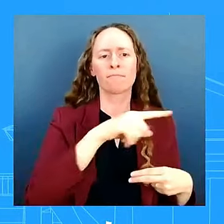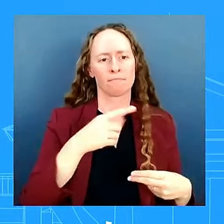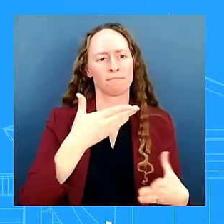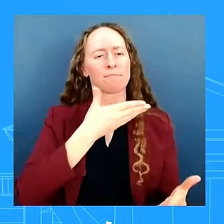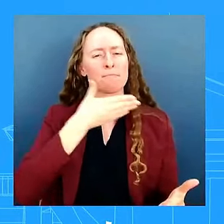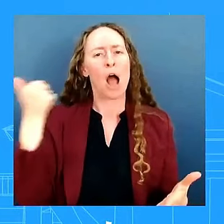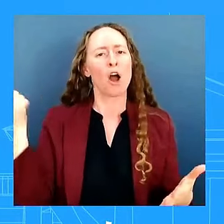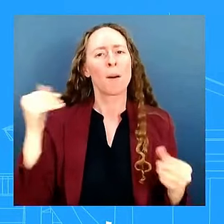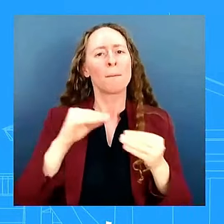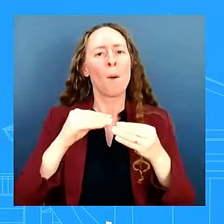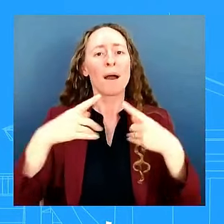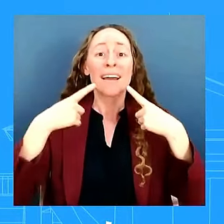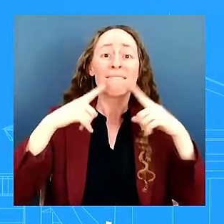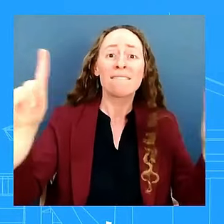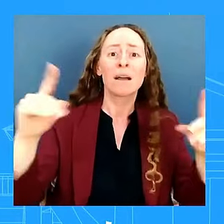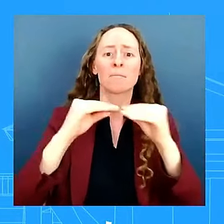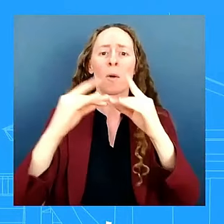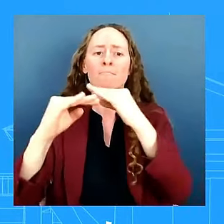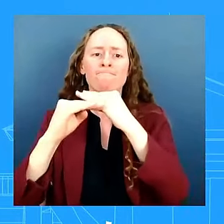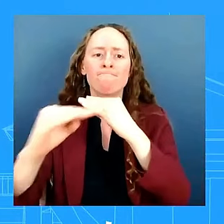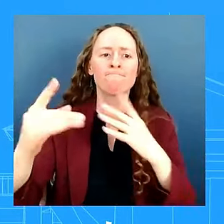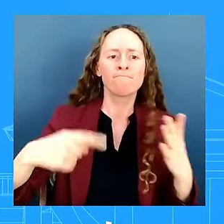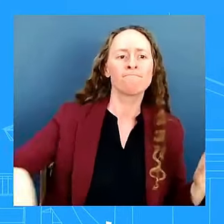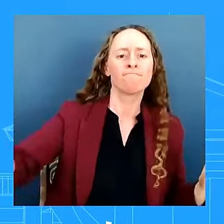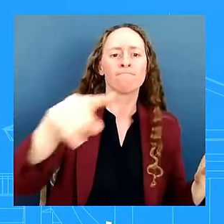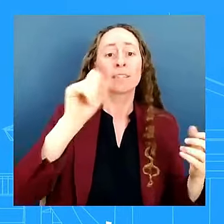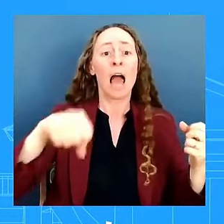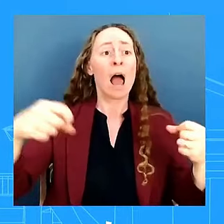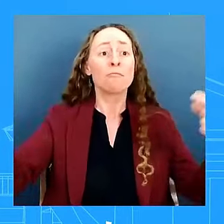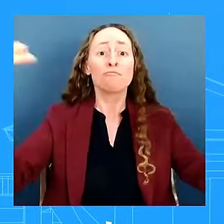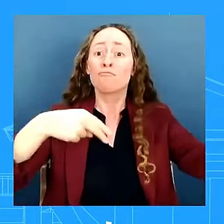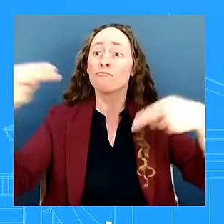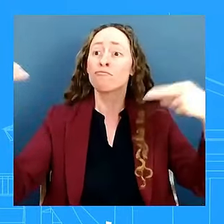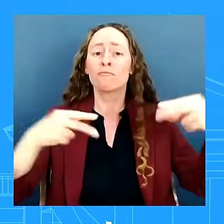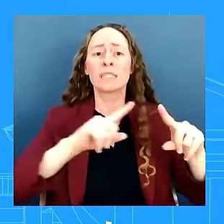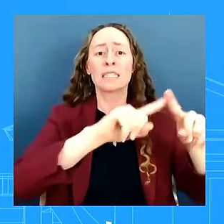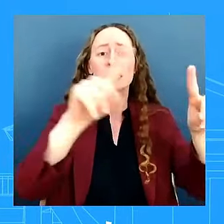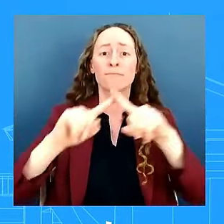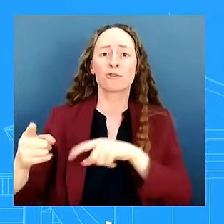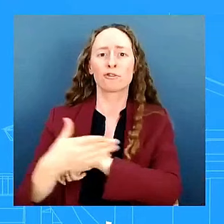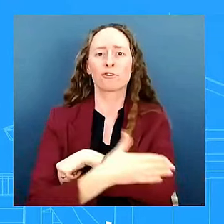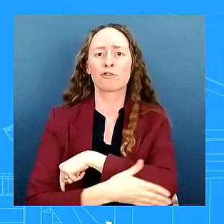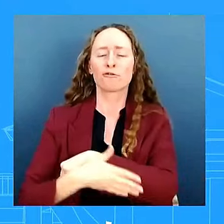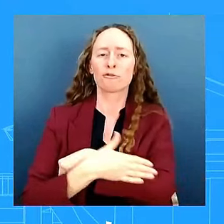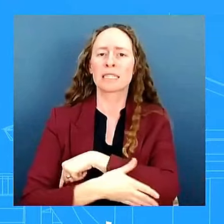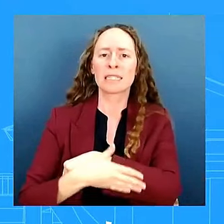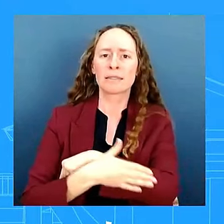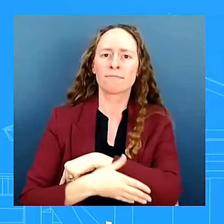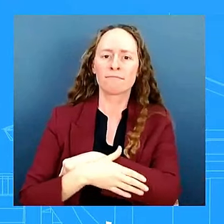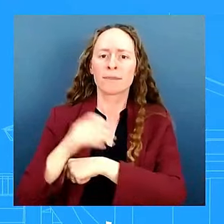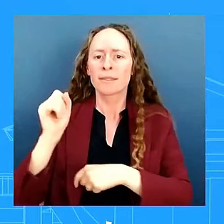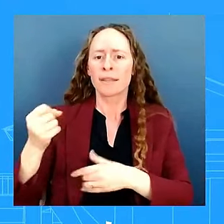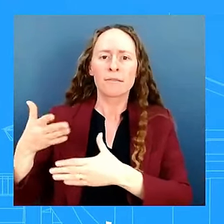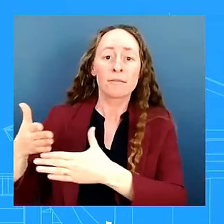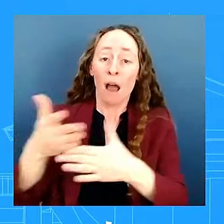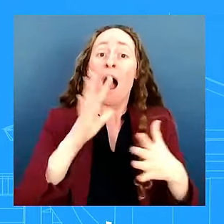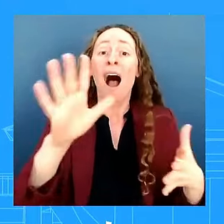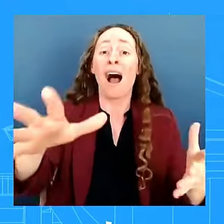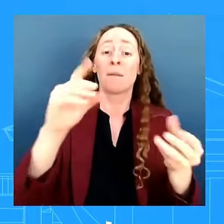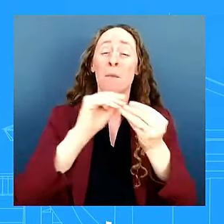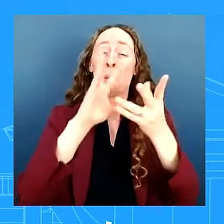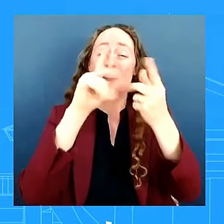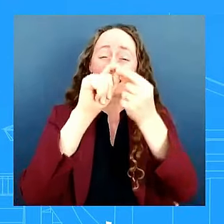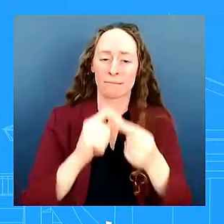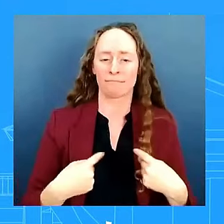you have representation and more credible and so any specifics beyond that i would have to refer you to the state department but this is a